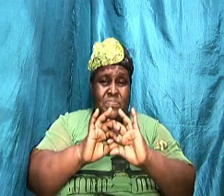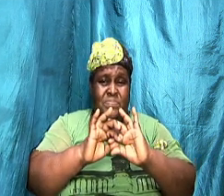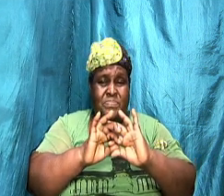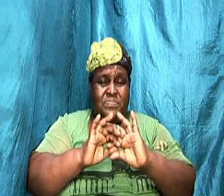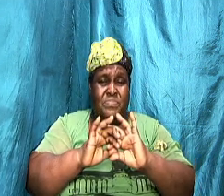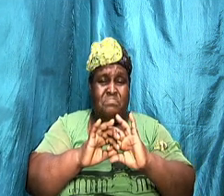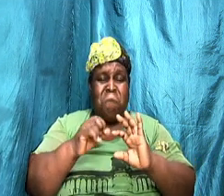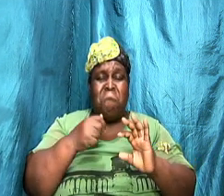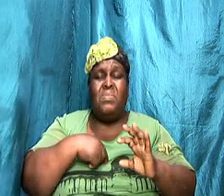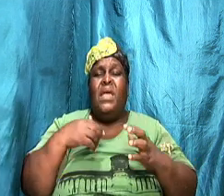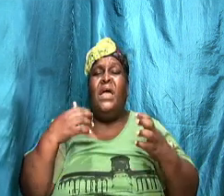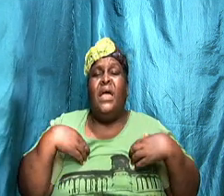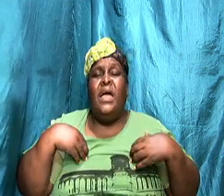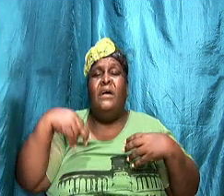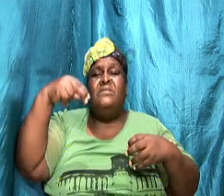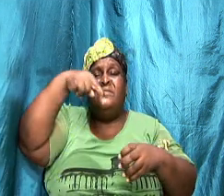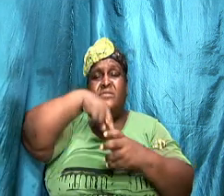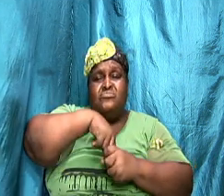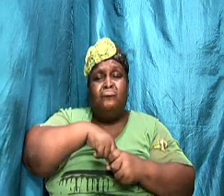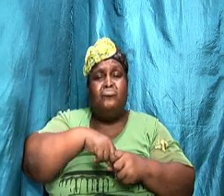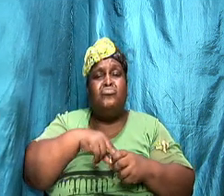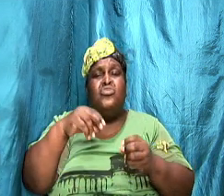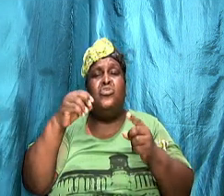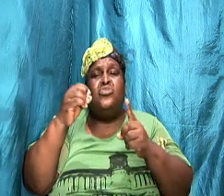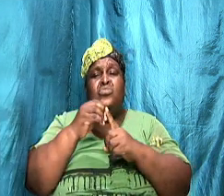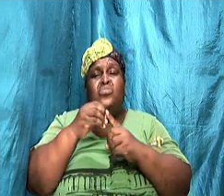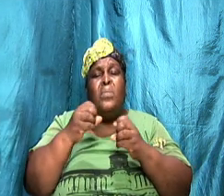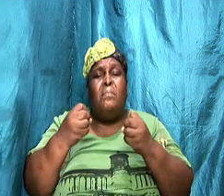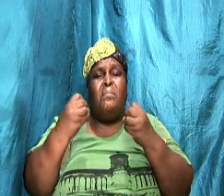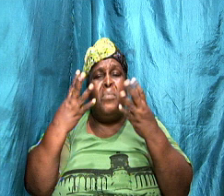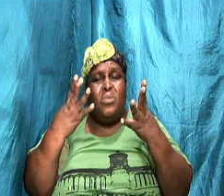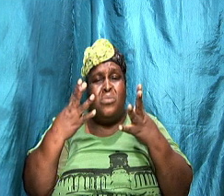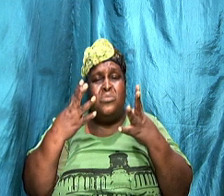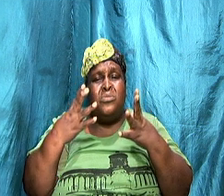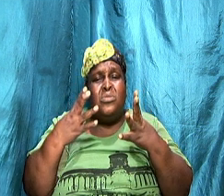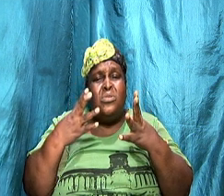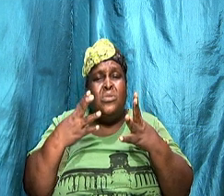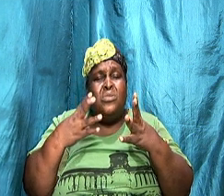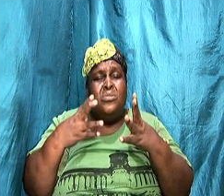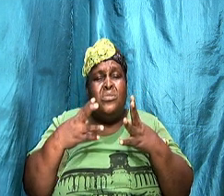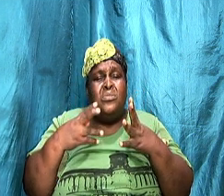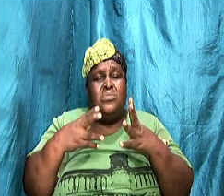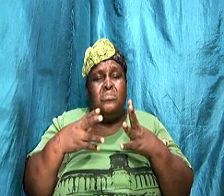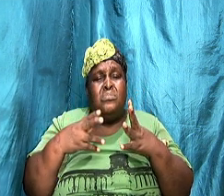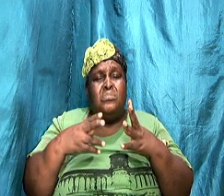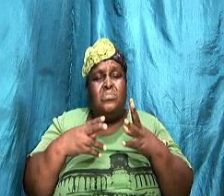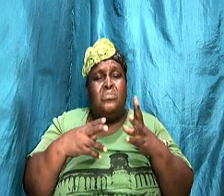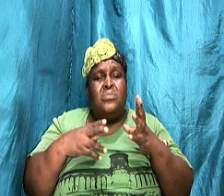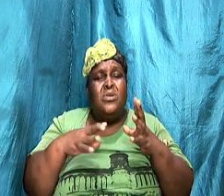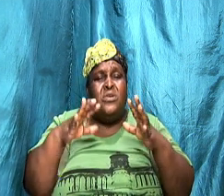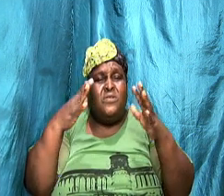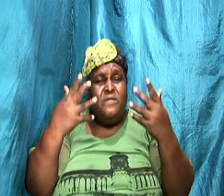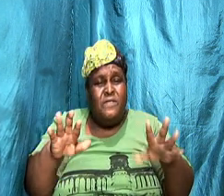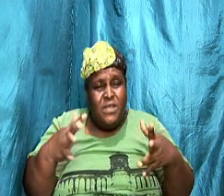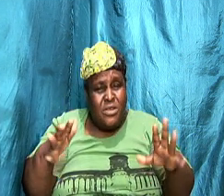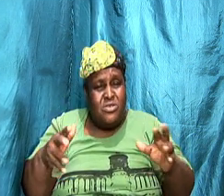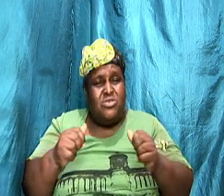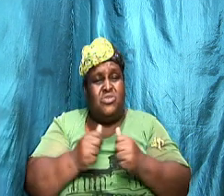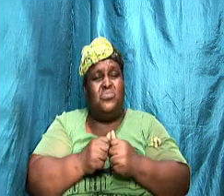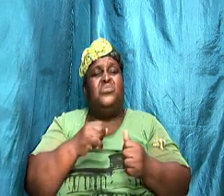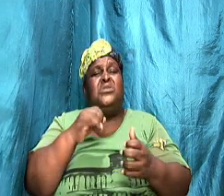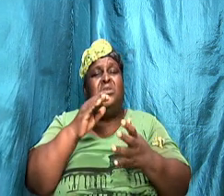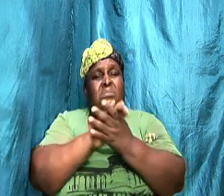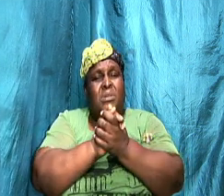I have invested too much to throw it all away so look here I am saying to us that we need to